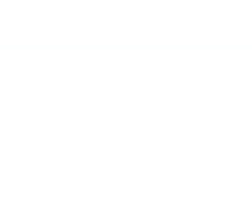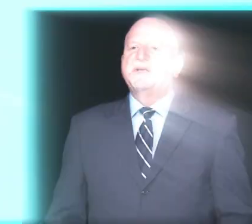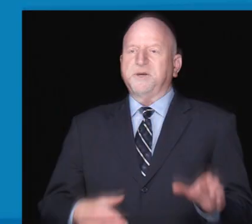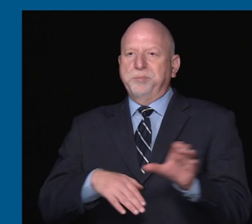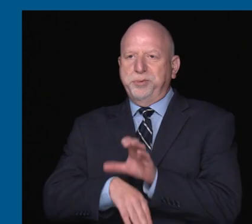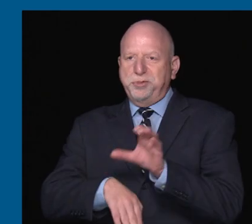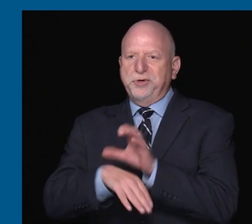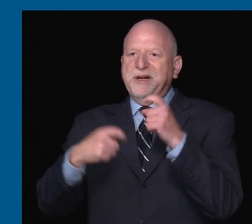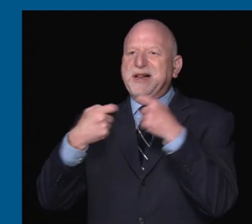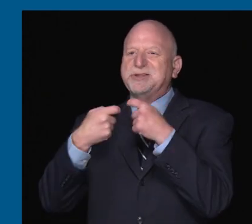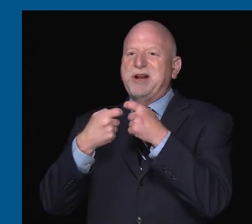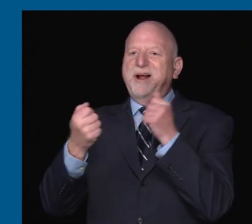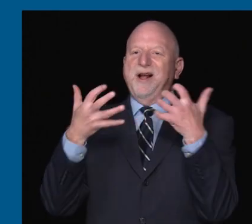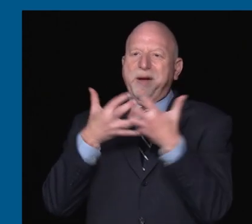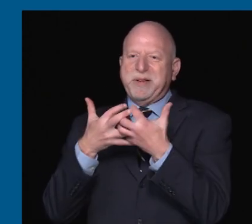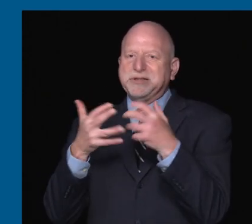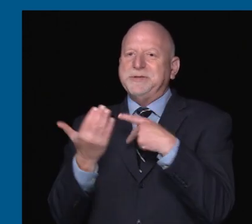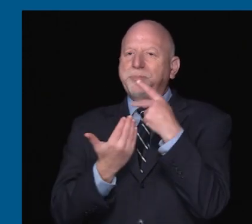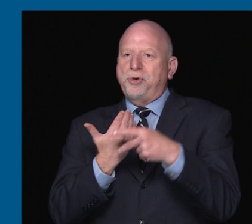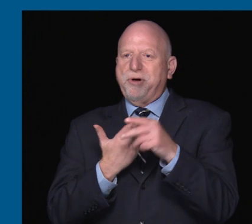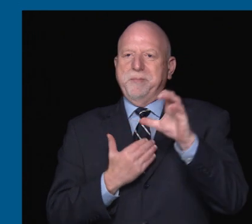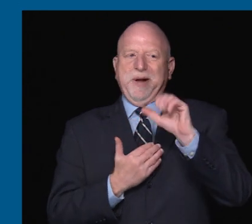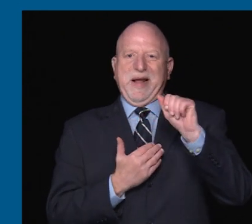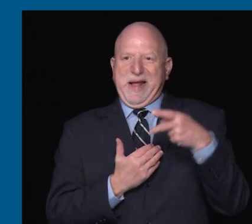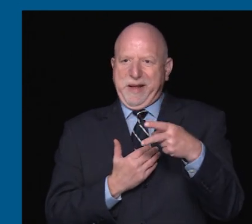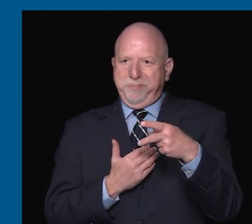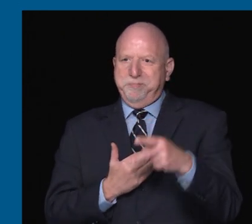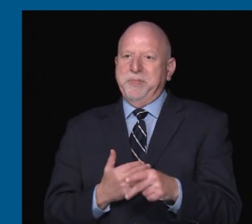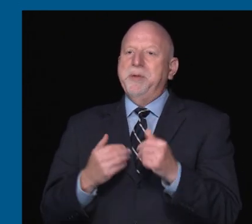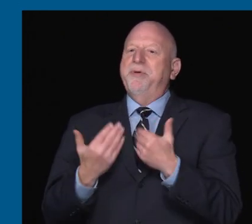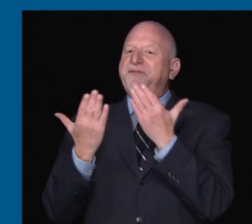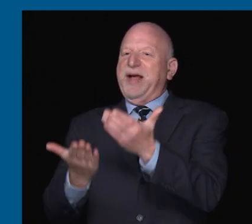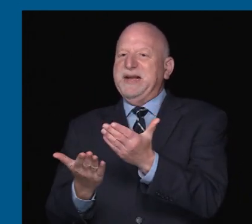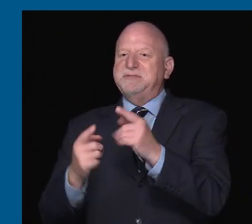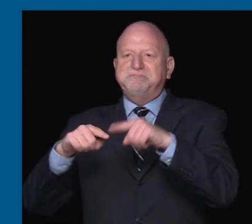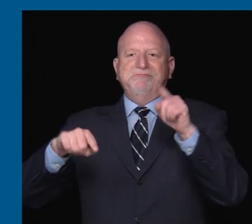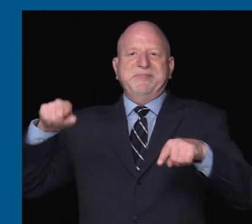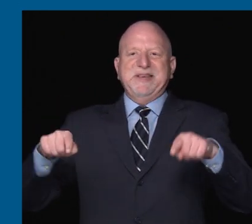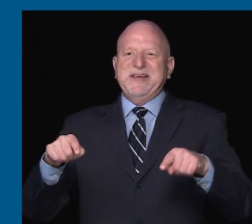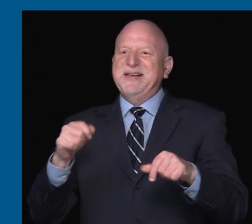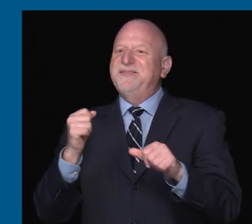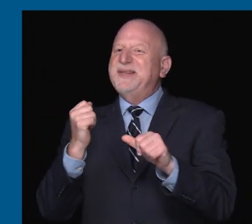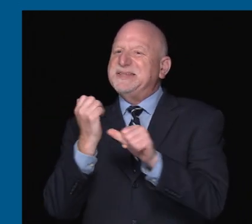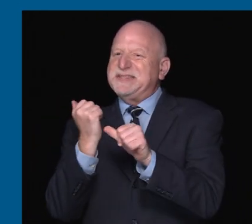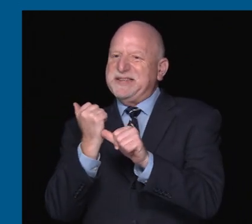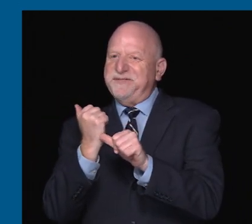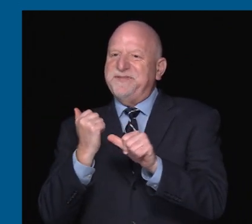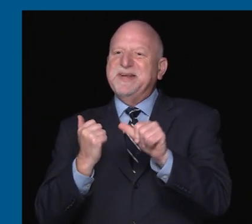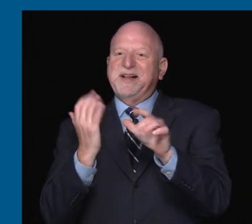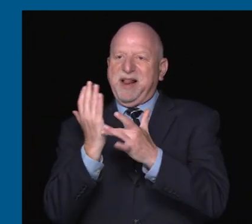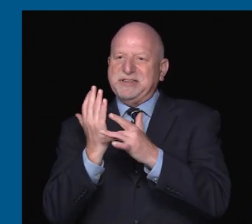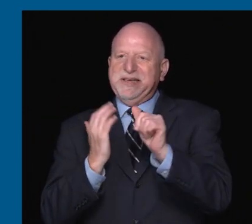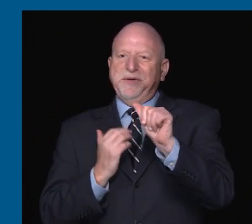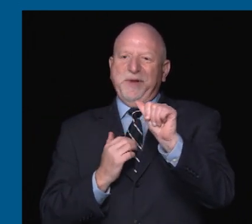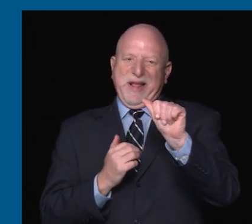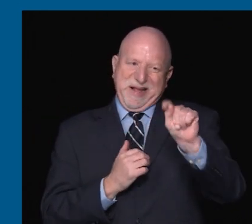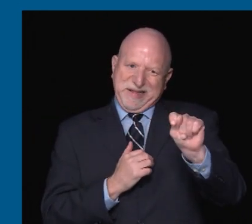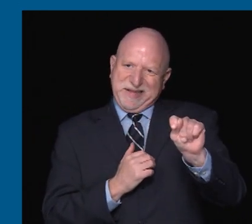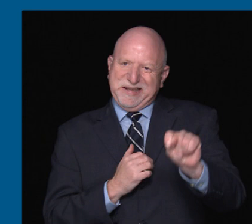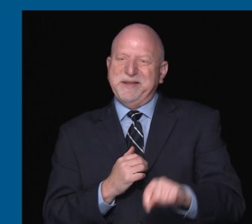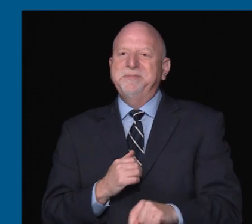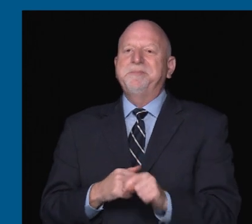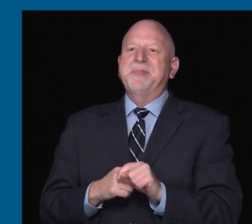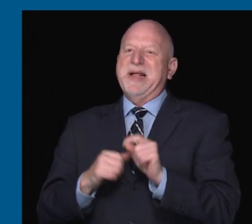The Computer Electronic Accommodations Program provides a variety of assistive technologies or AT